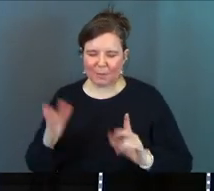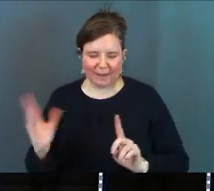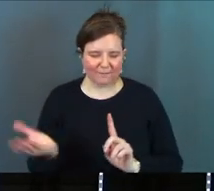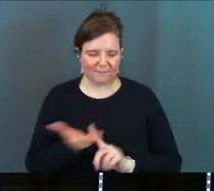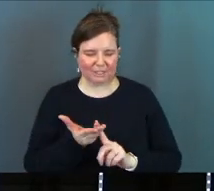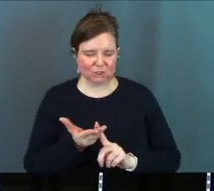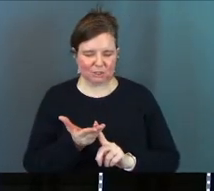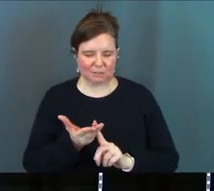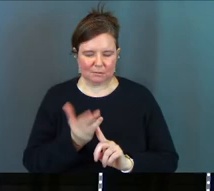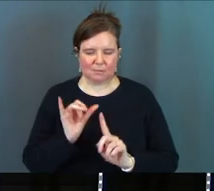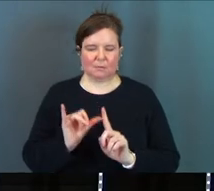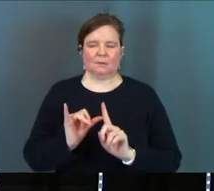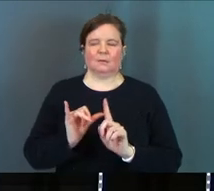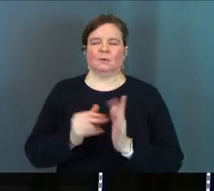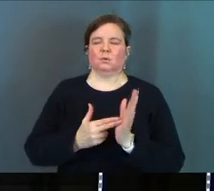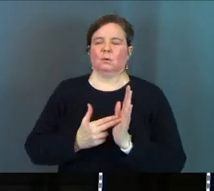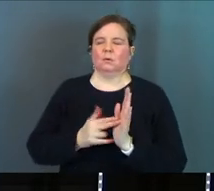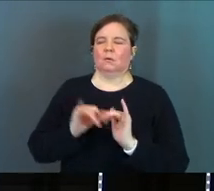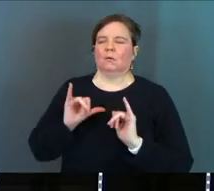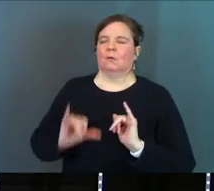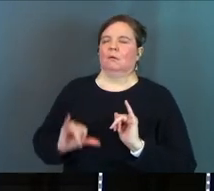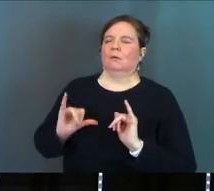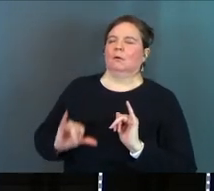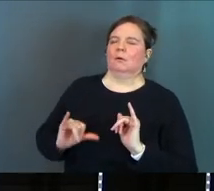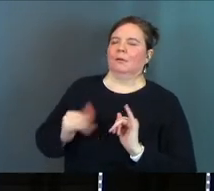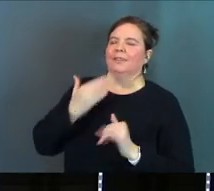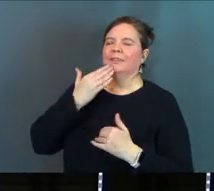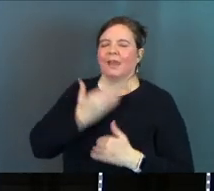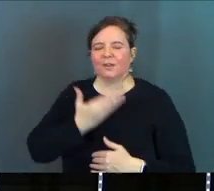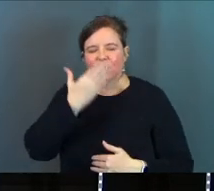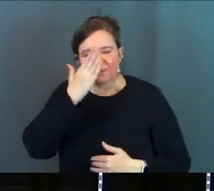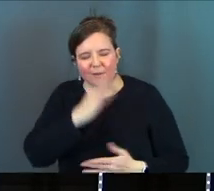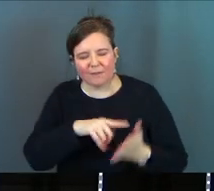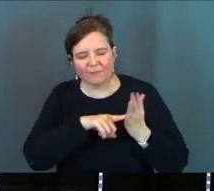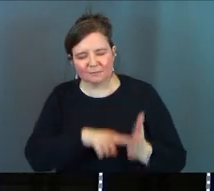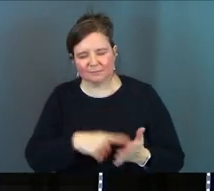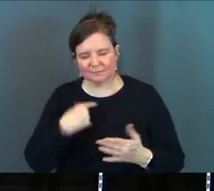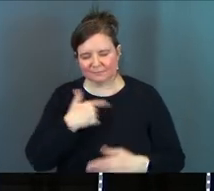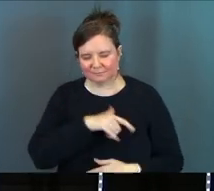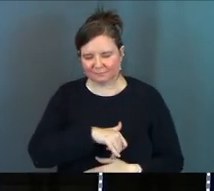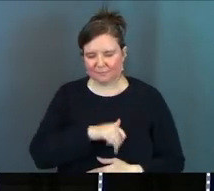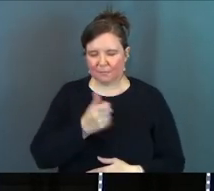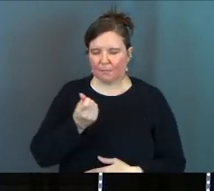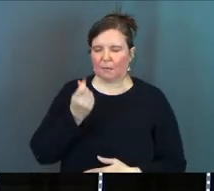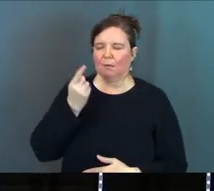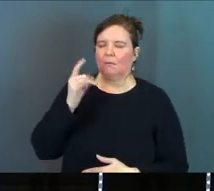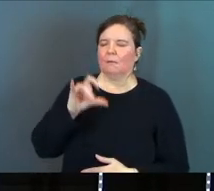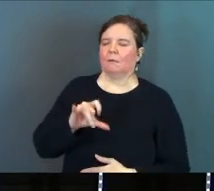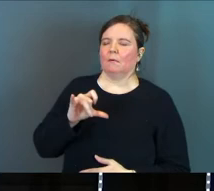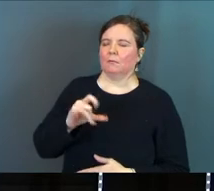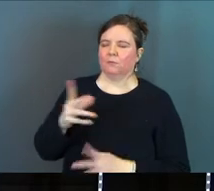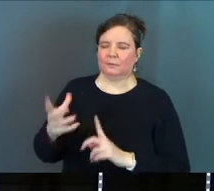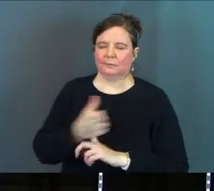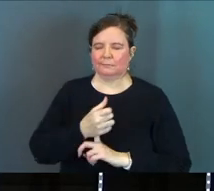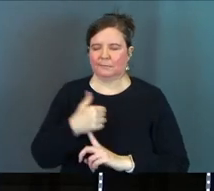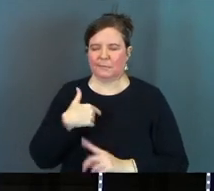conviction and you tell us the truth God and so thank you God getting a hold of us today